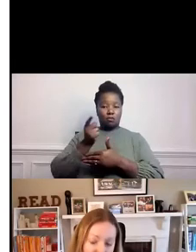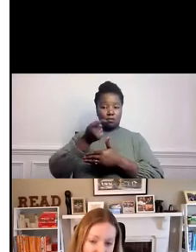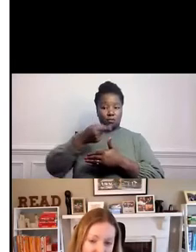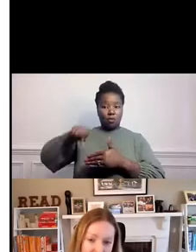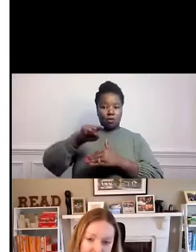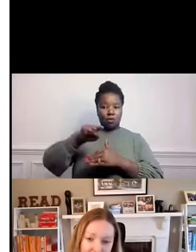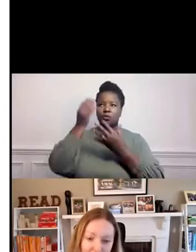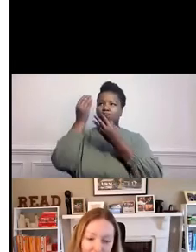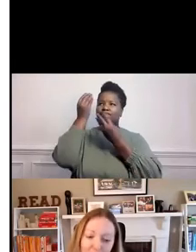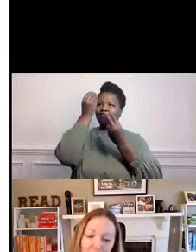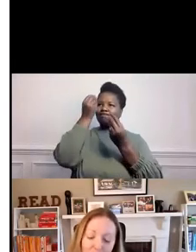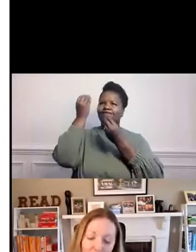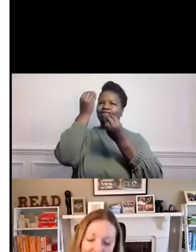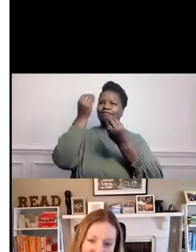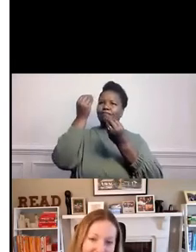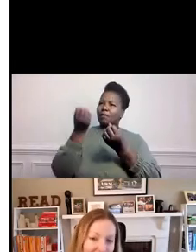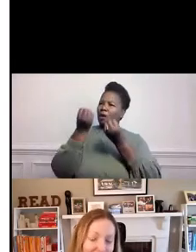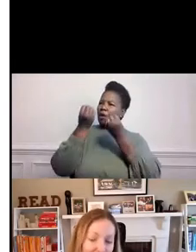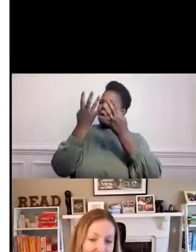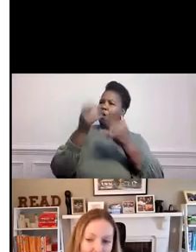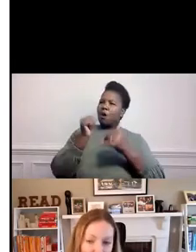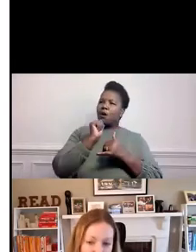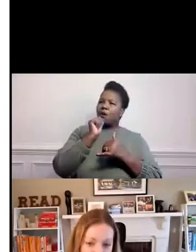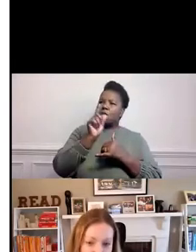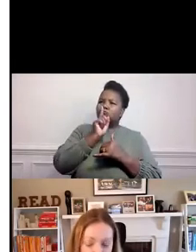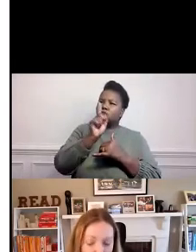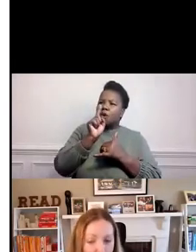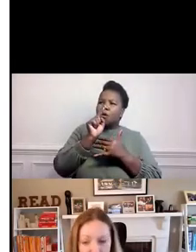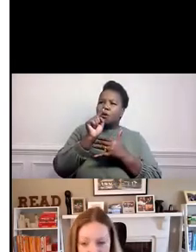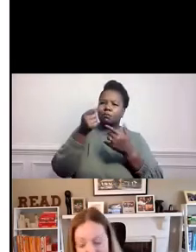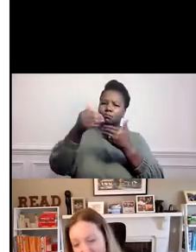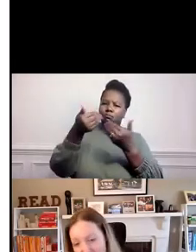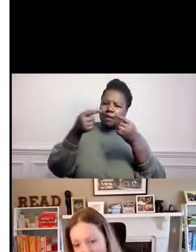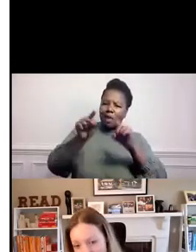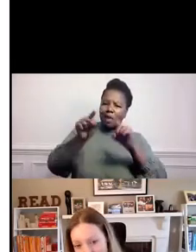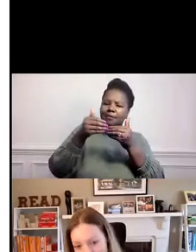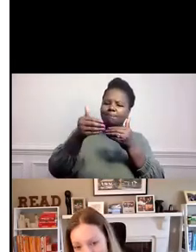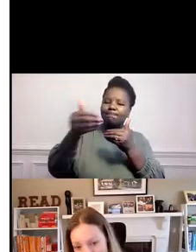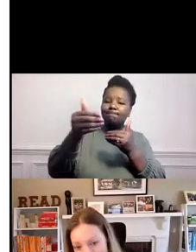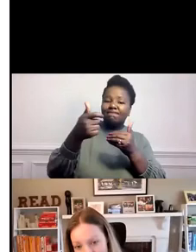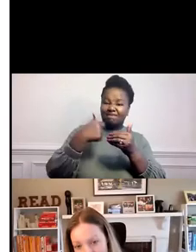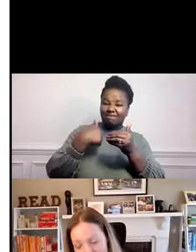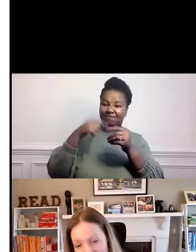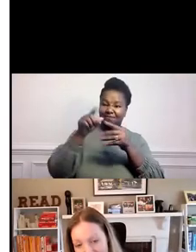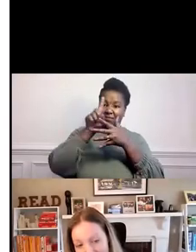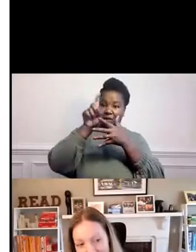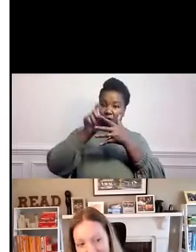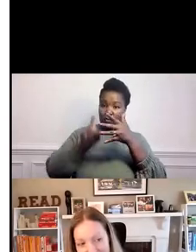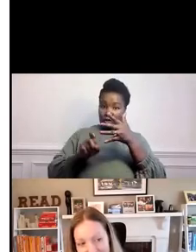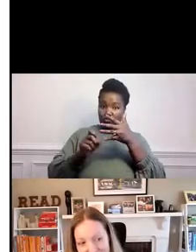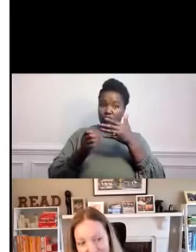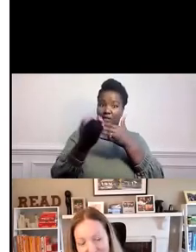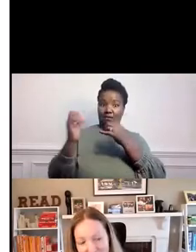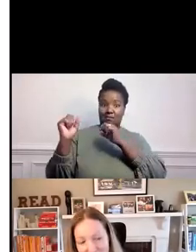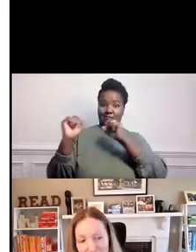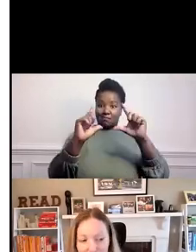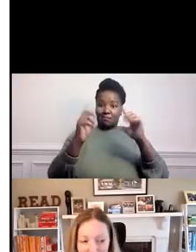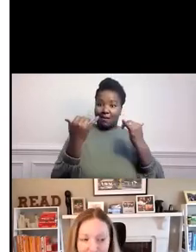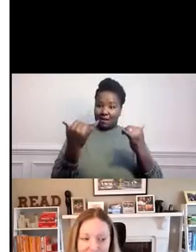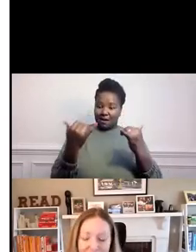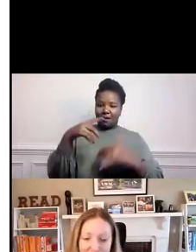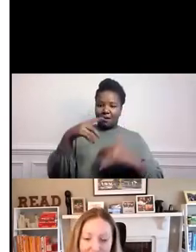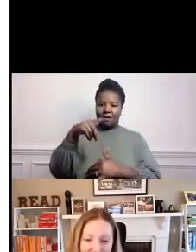uncertainties, we want to get your quick pulse with a poll that's on the next page. And